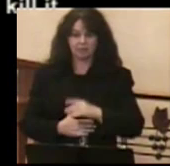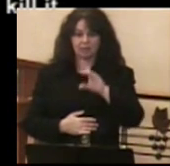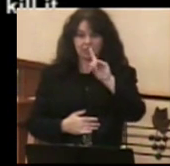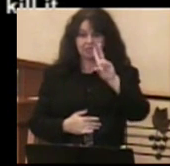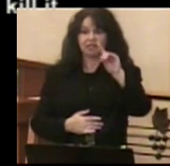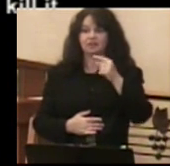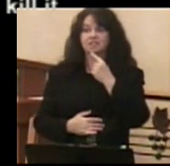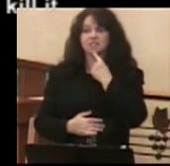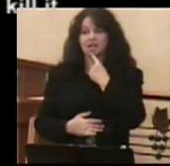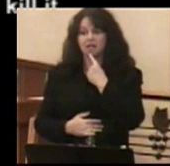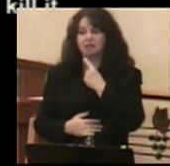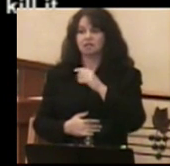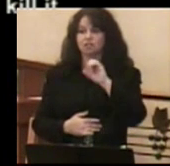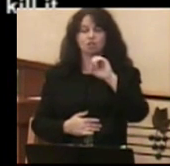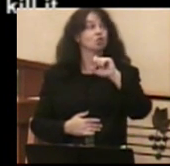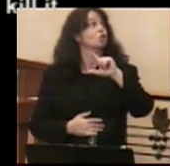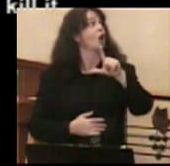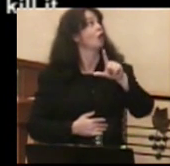said to Saul,